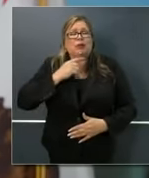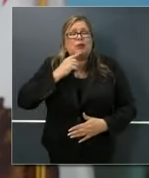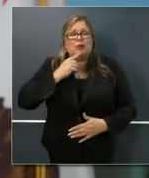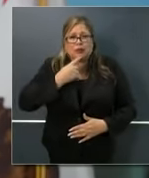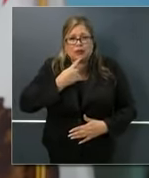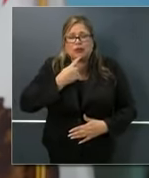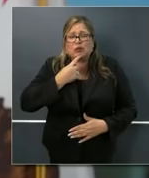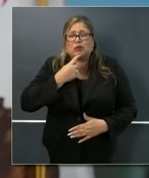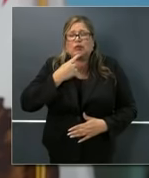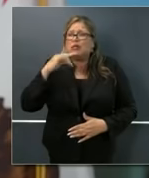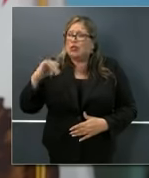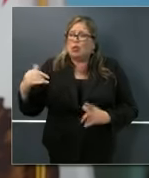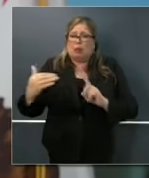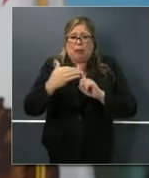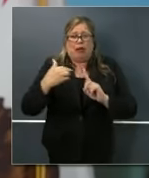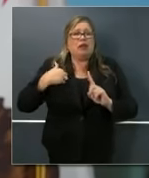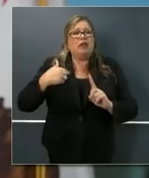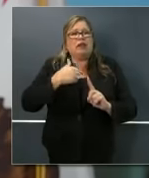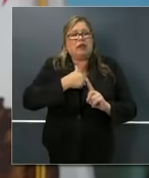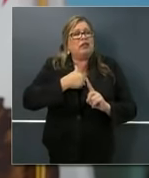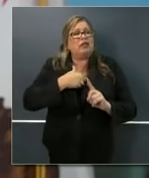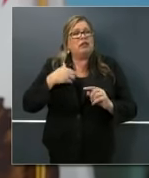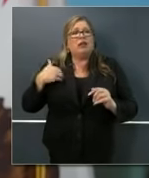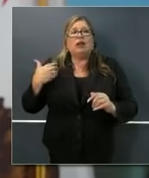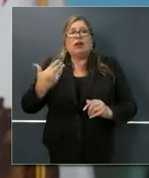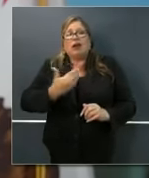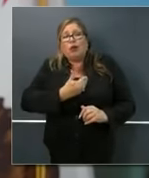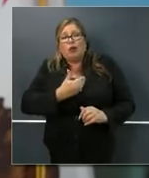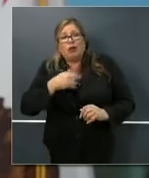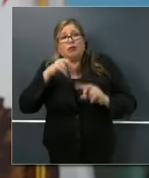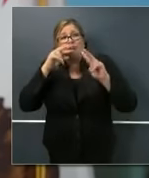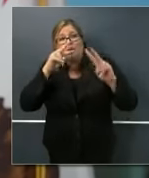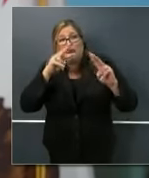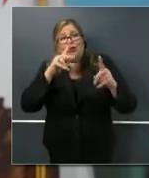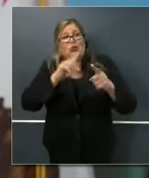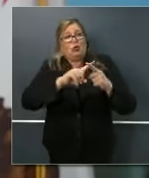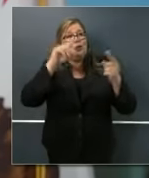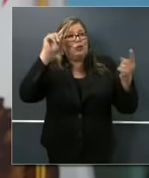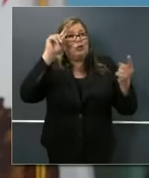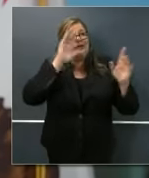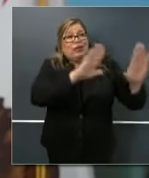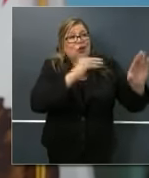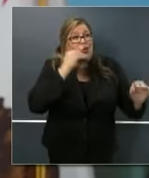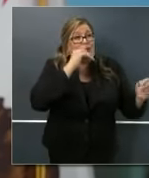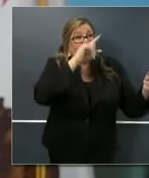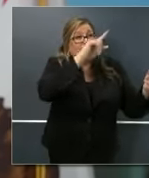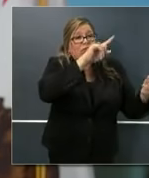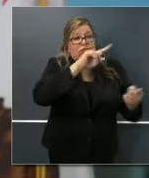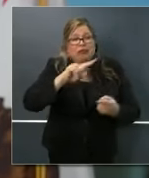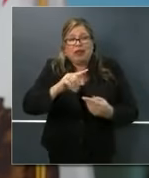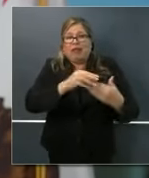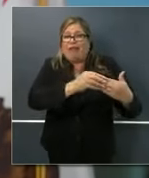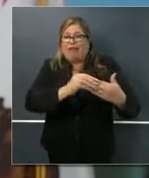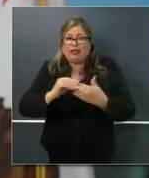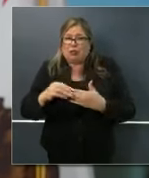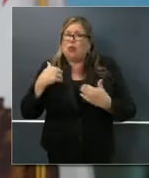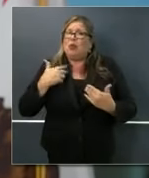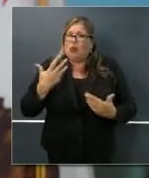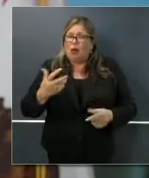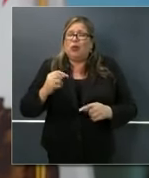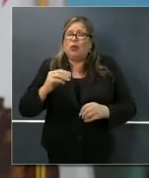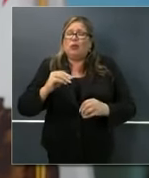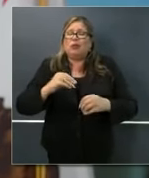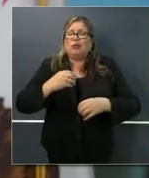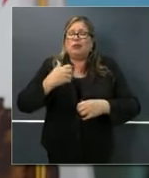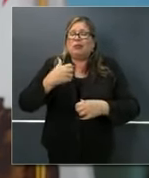a few days ago about the conditions we're looking for, for a phased approach, to begin to pull back on our stay-at-home order, and